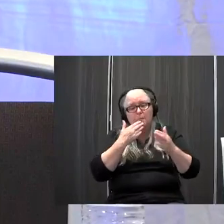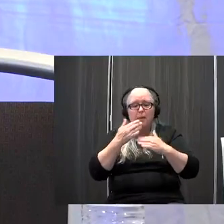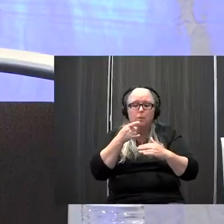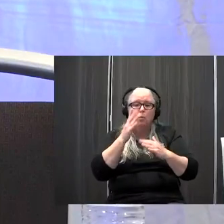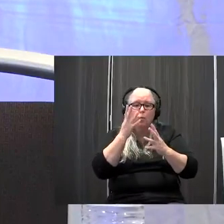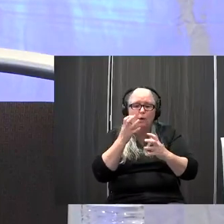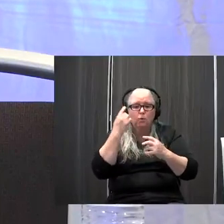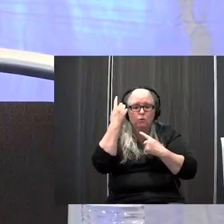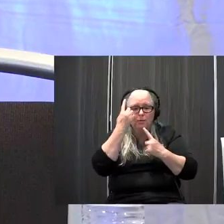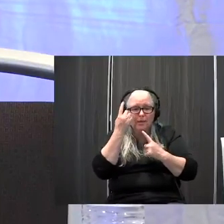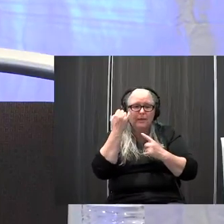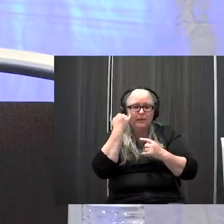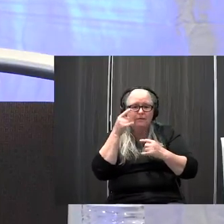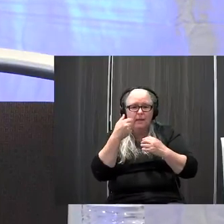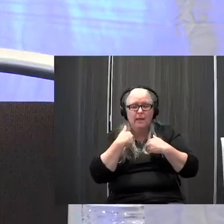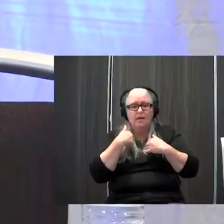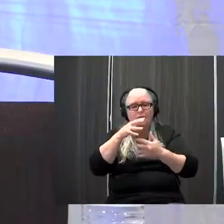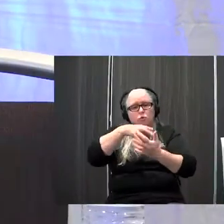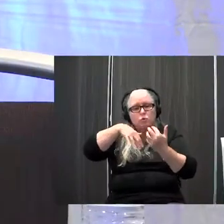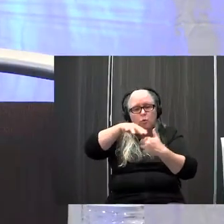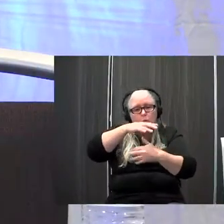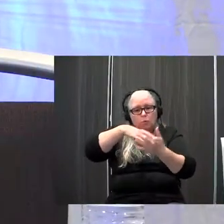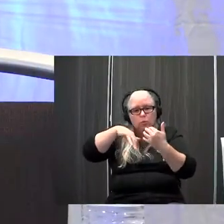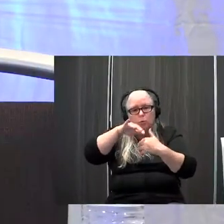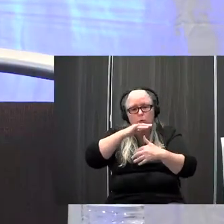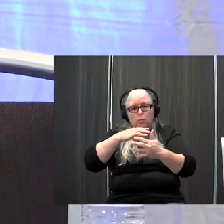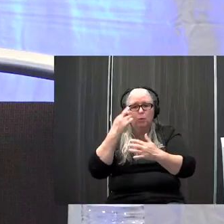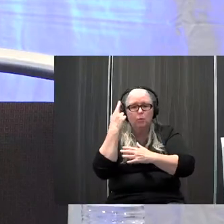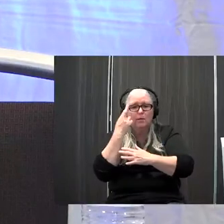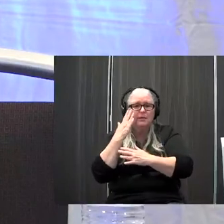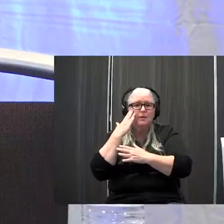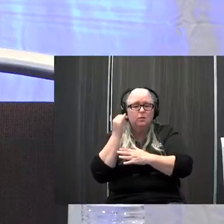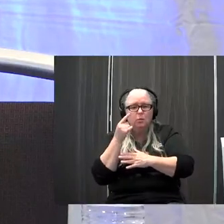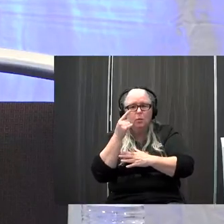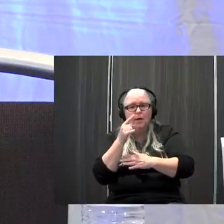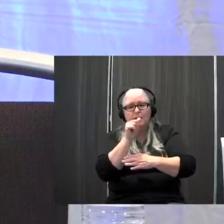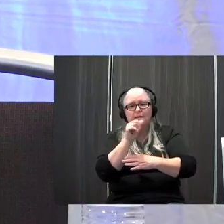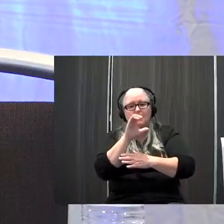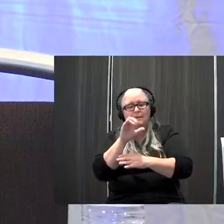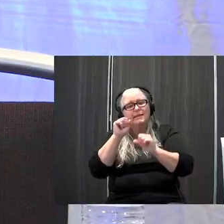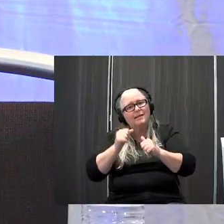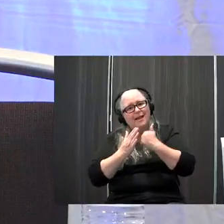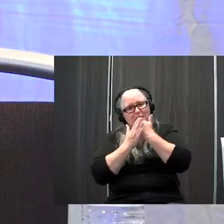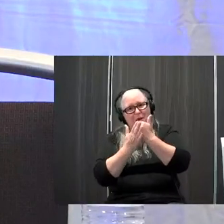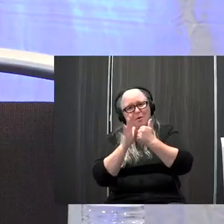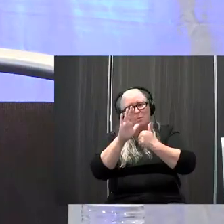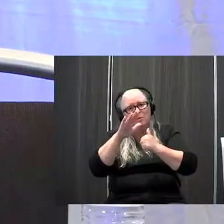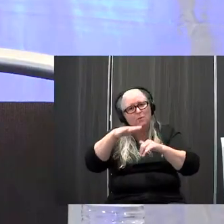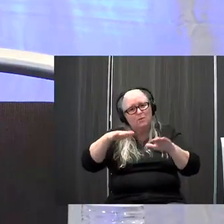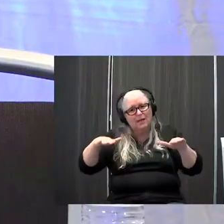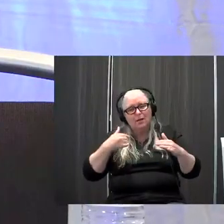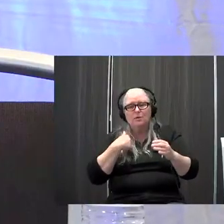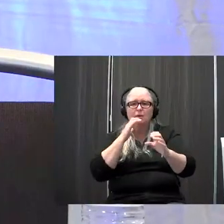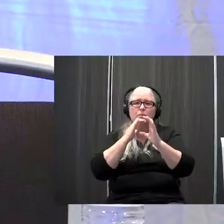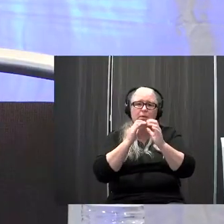are there social implications in which the augmentative communication could help your child communicate with a greater